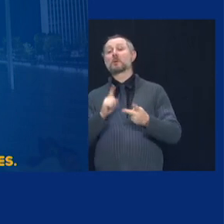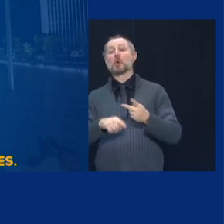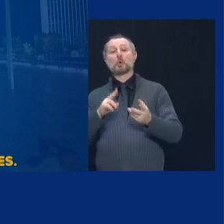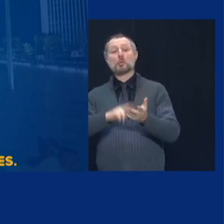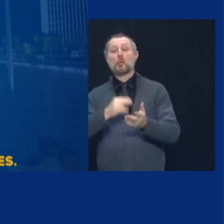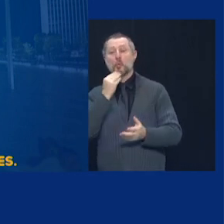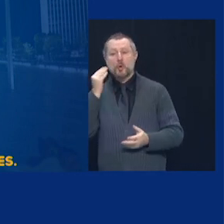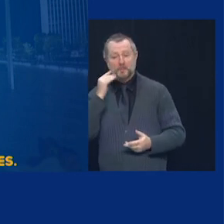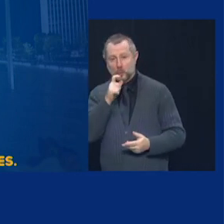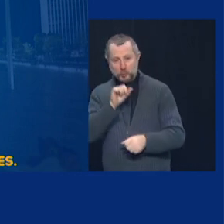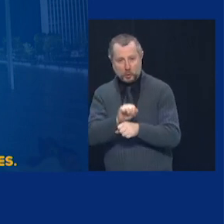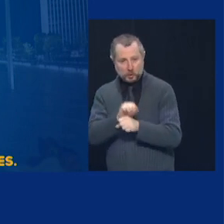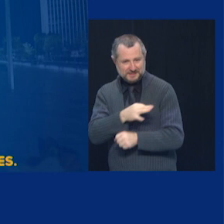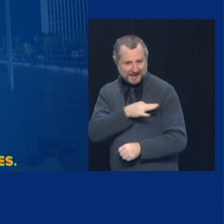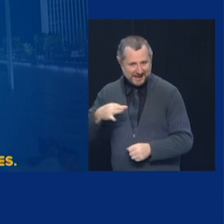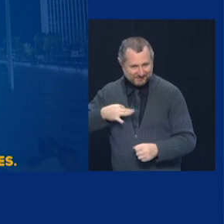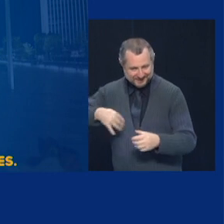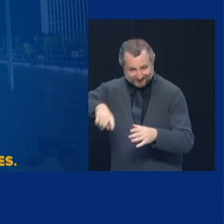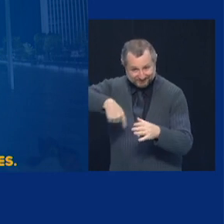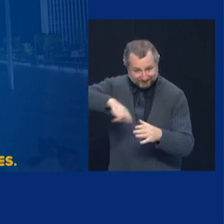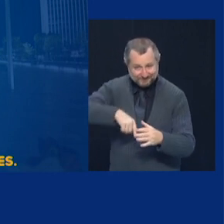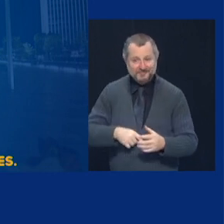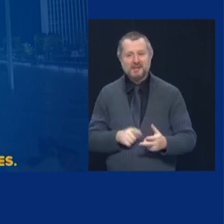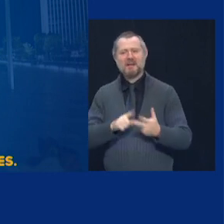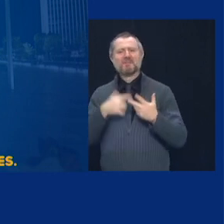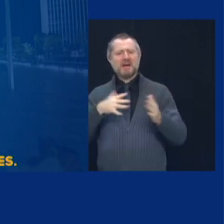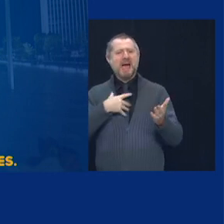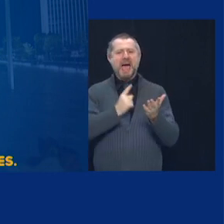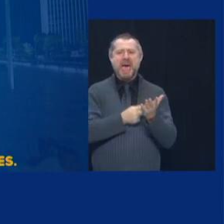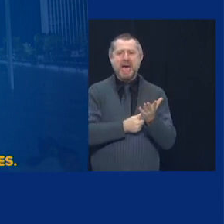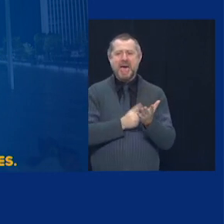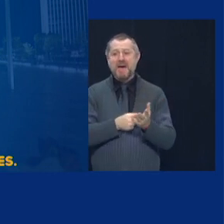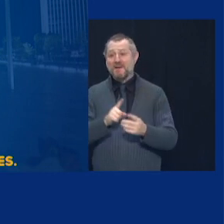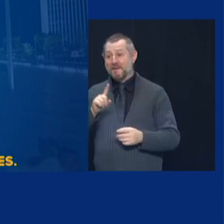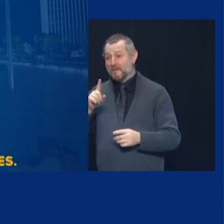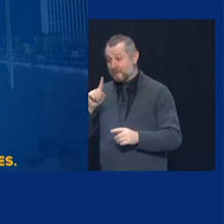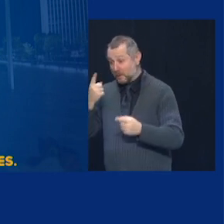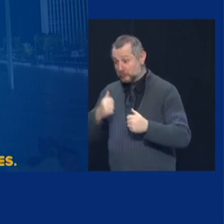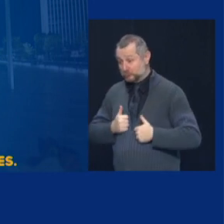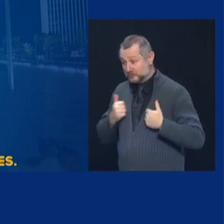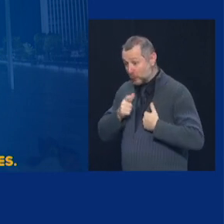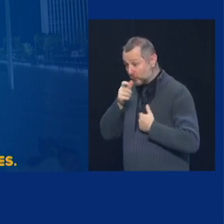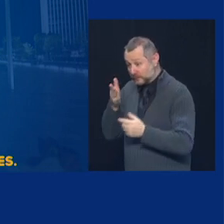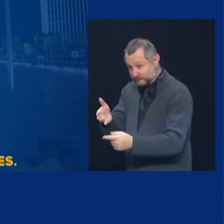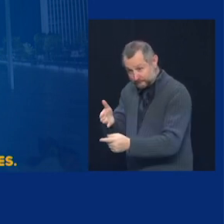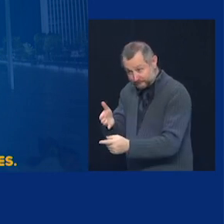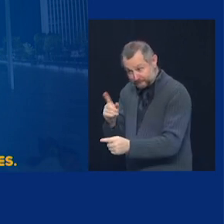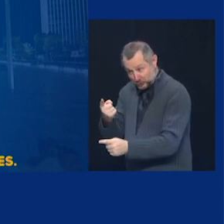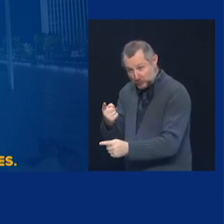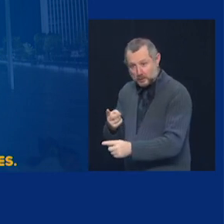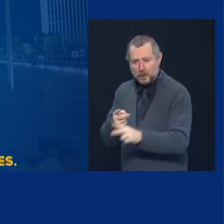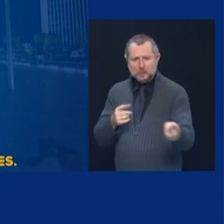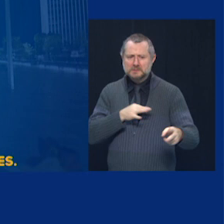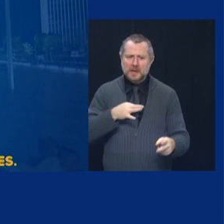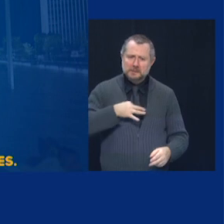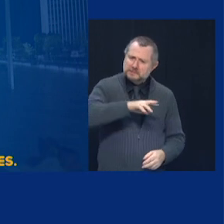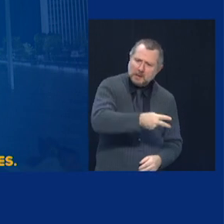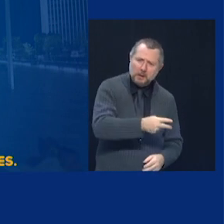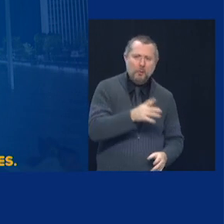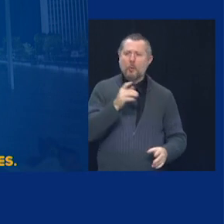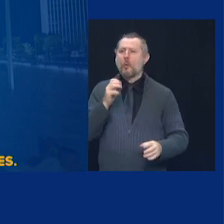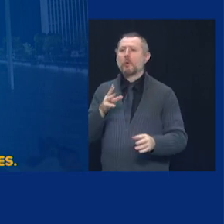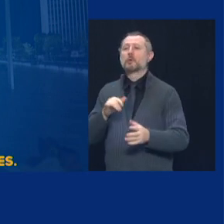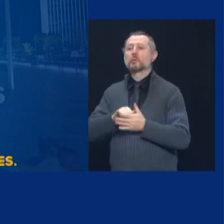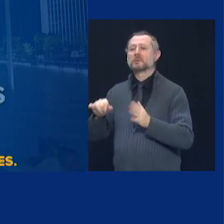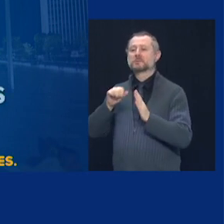There was a discussion about do you do the residents or do you do the staff? New York, we decided to do